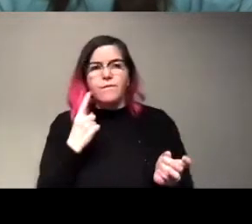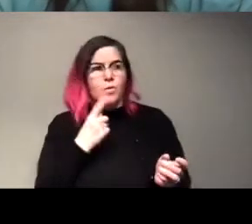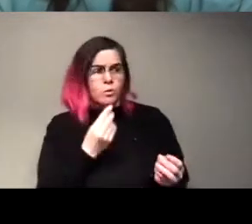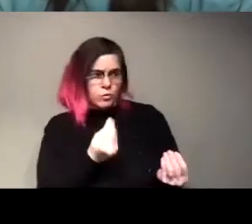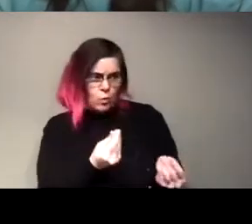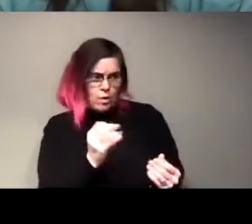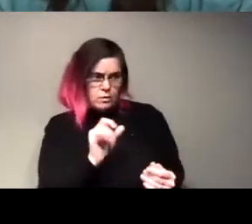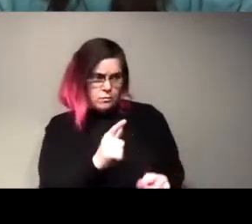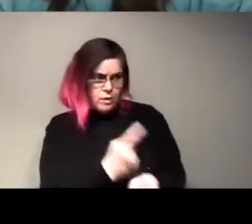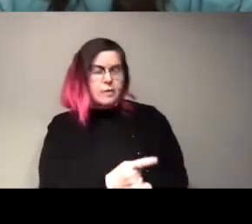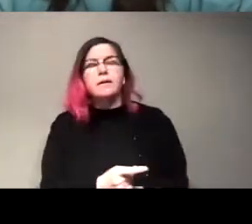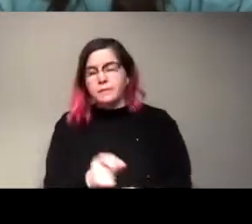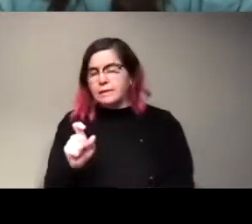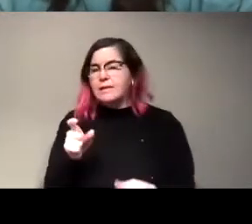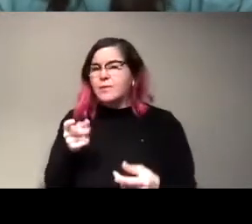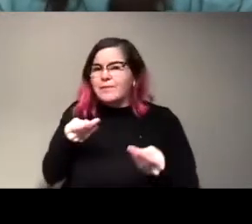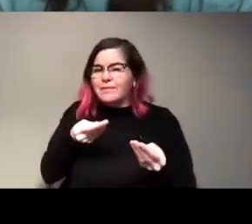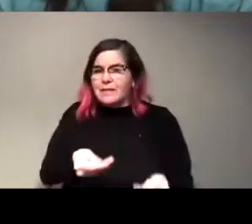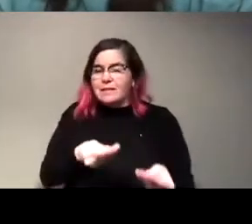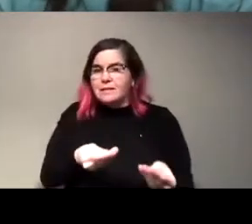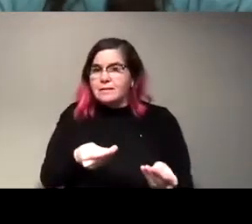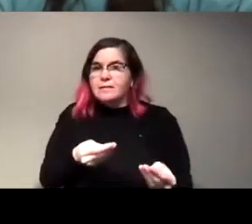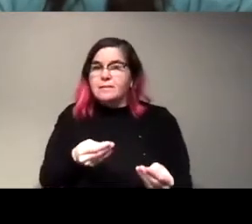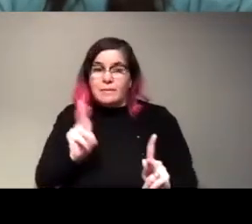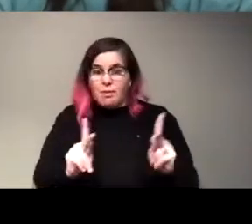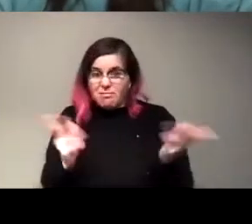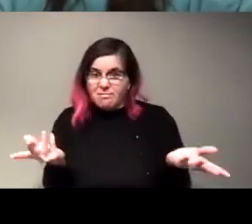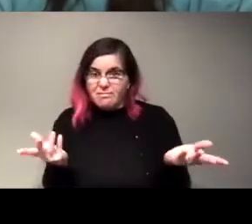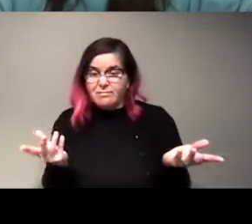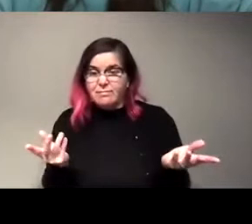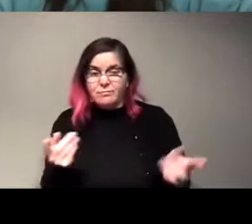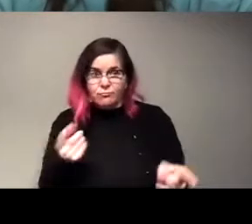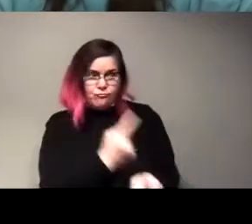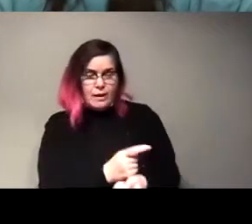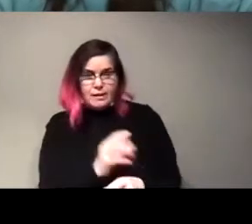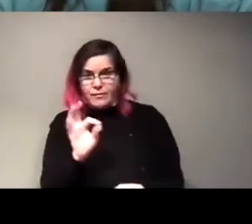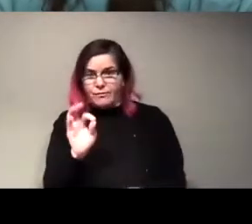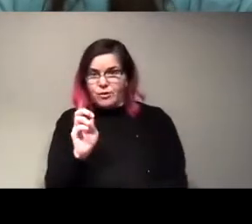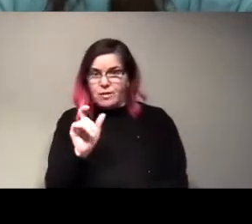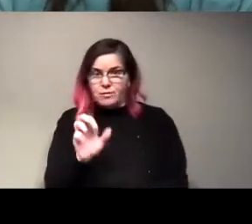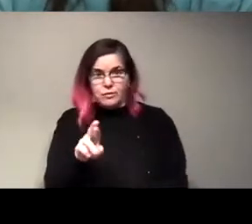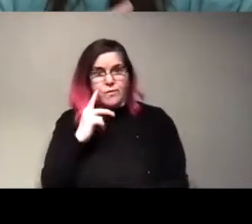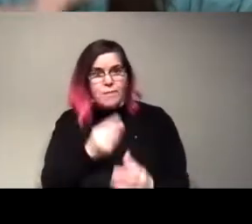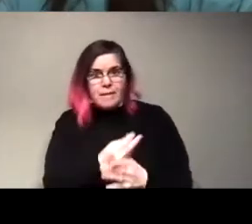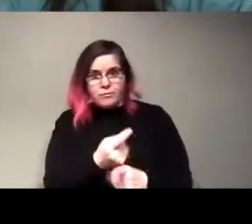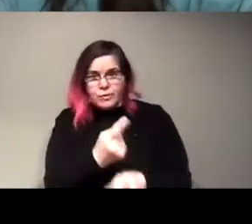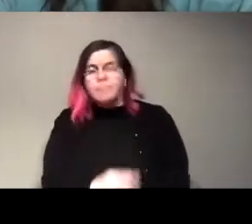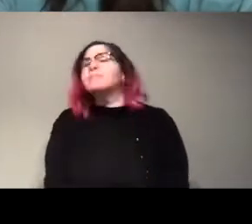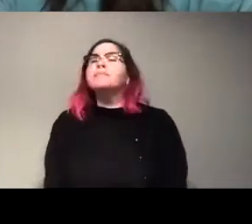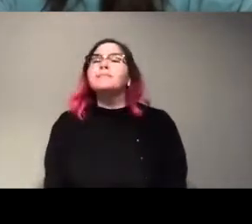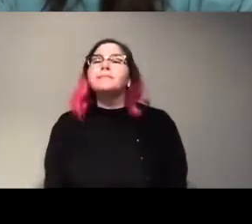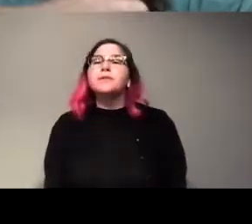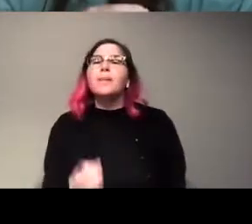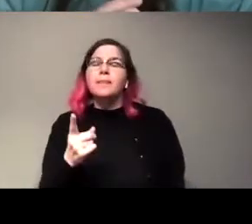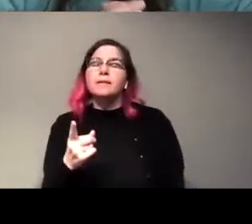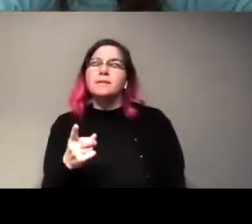Yeah. I mean, we need that to feed people like, you know, we need fertilizer. Right. So yeah, this is like a compliment to the